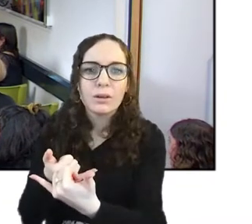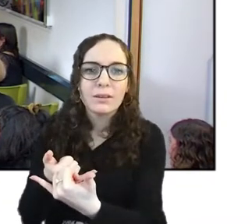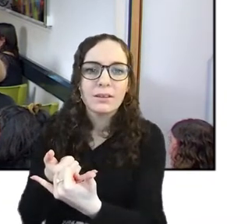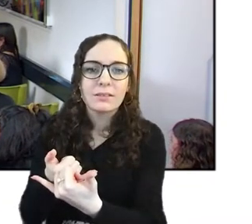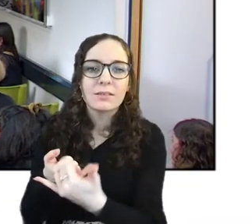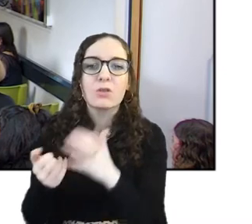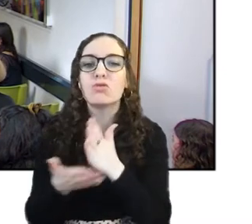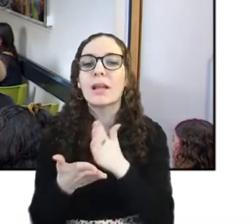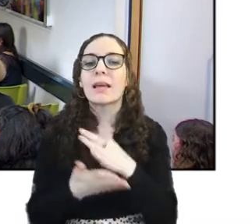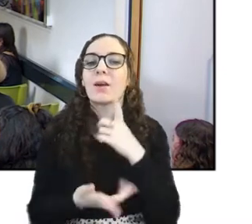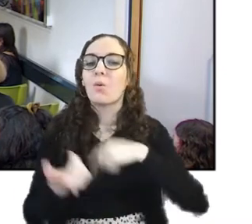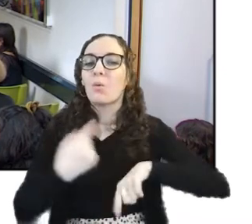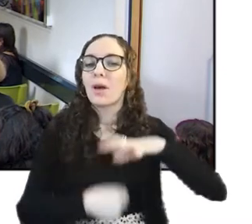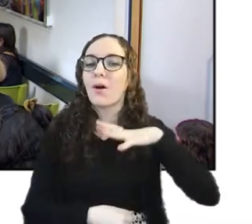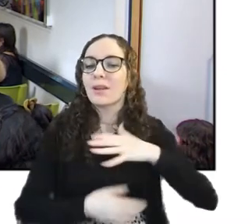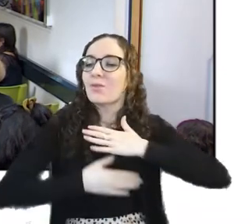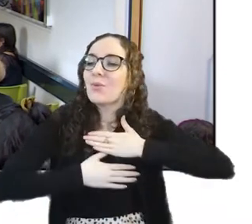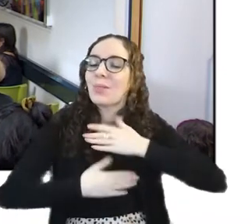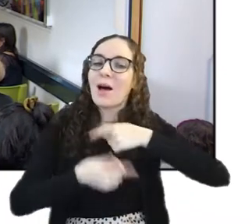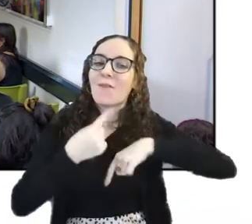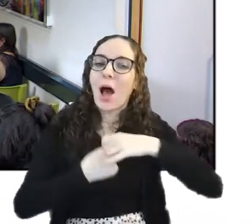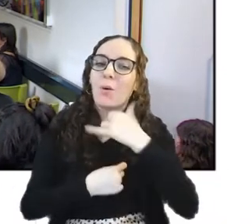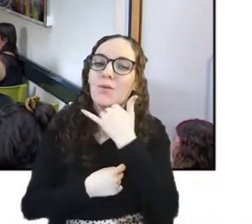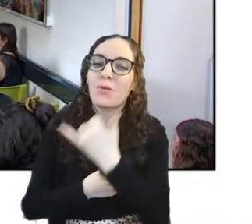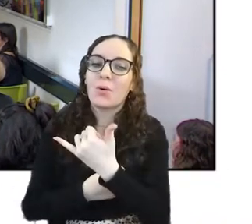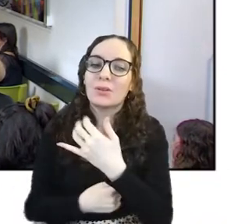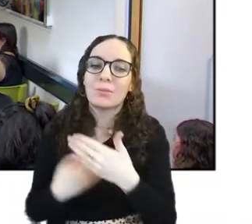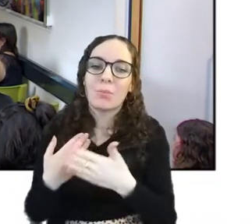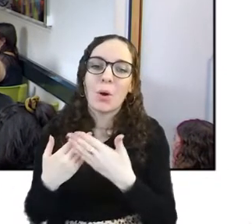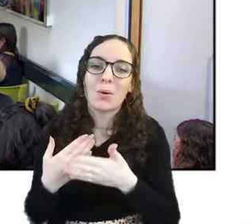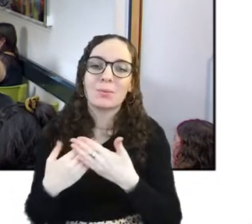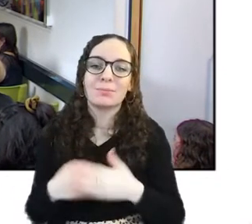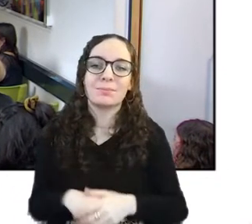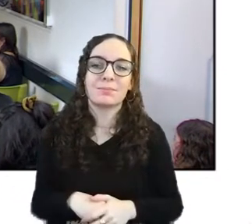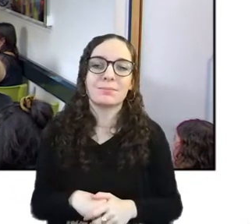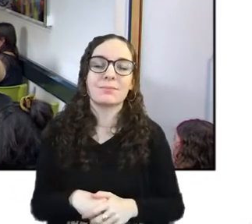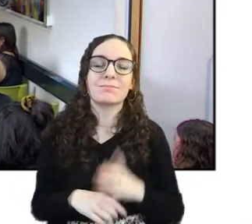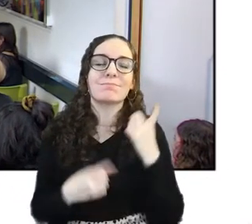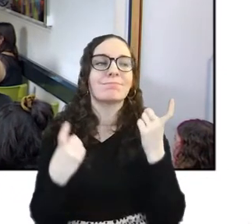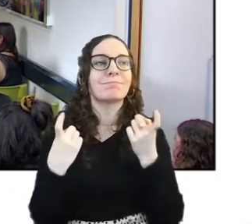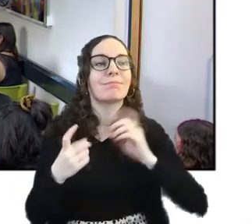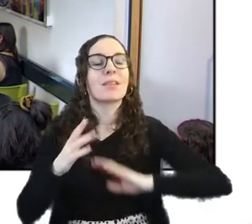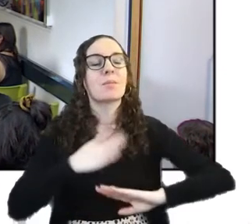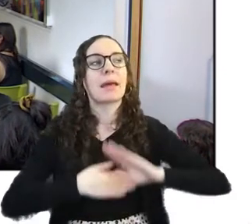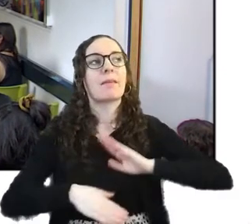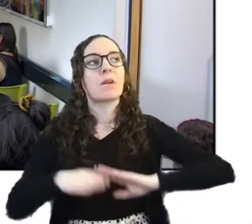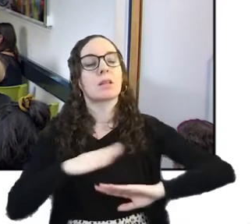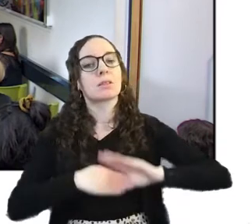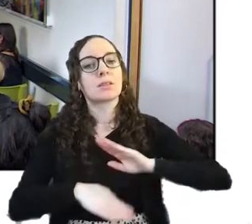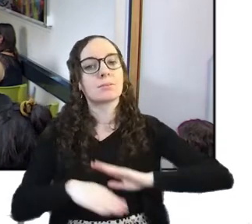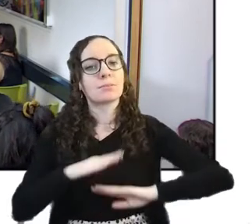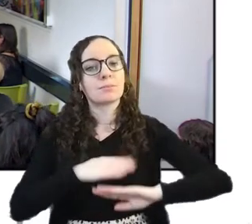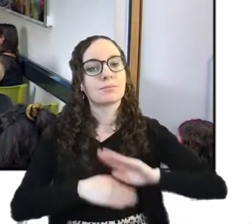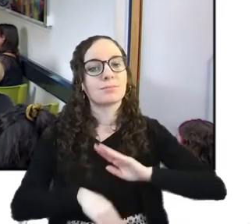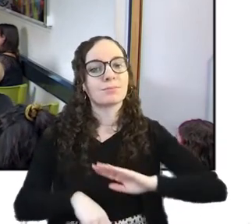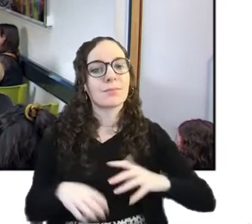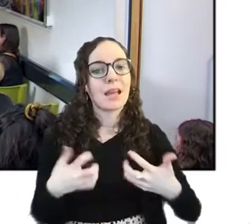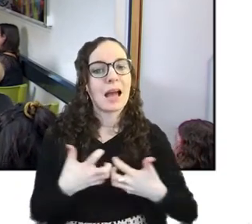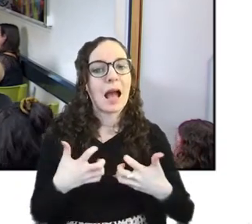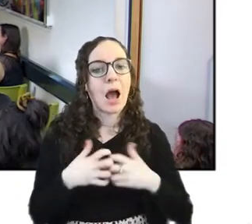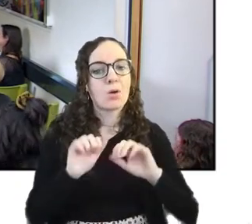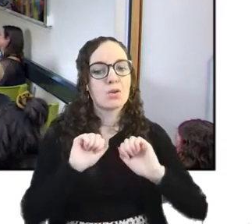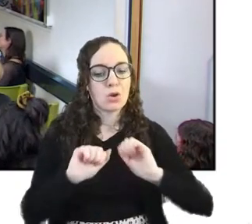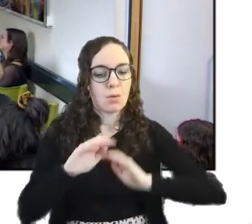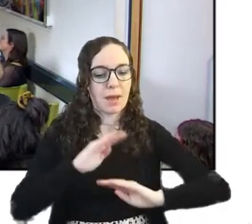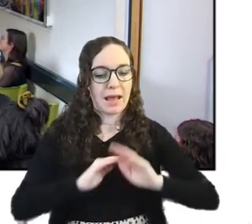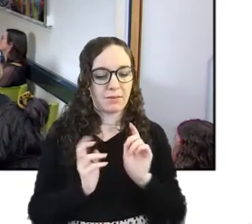you can like if you i was thinking of like some of the behaviors what would how would your behavior change if you loved your phone